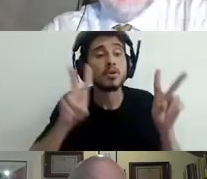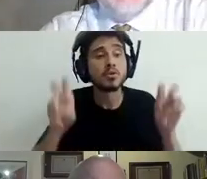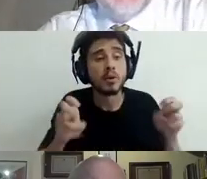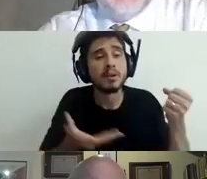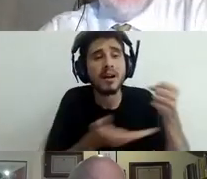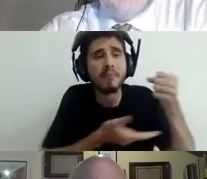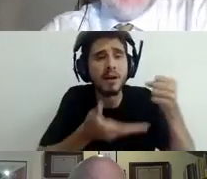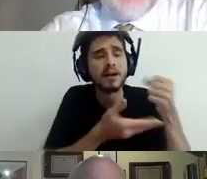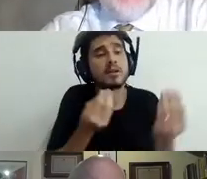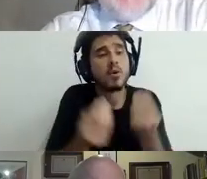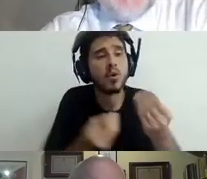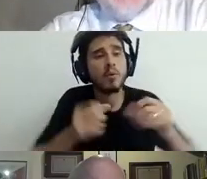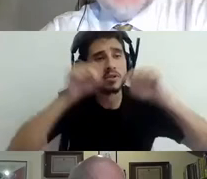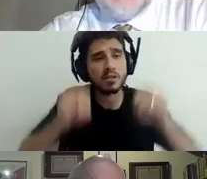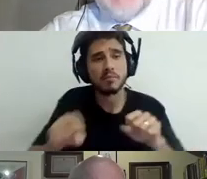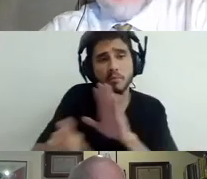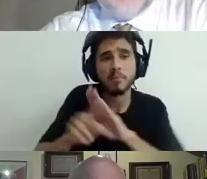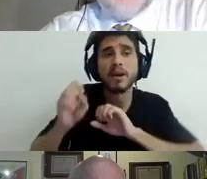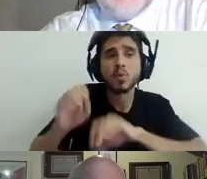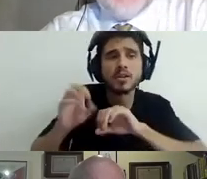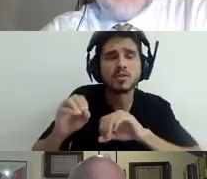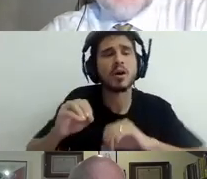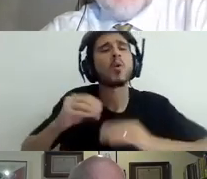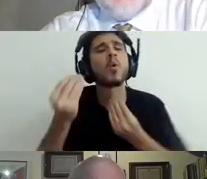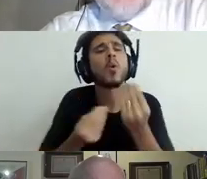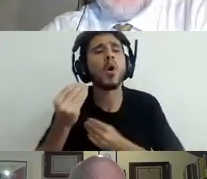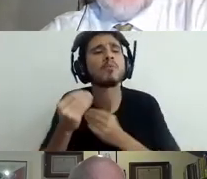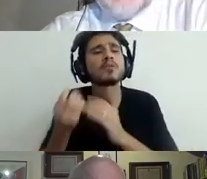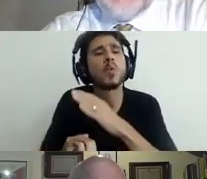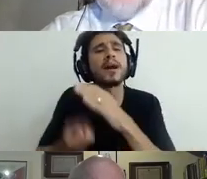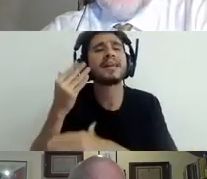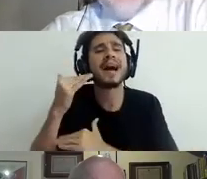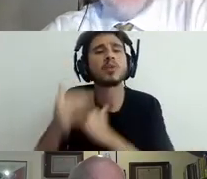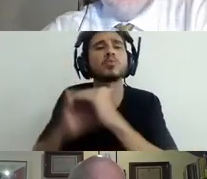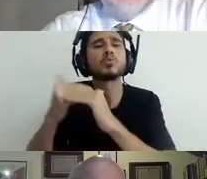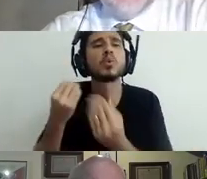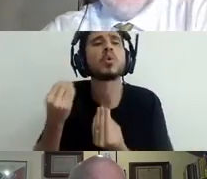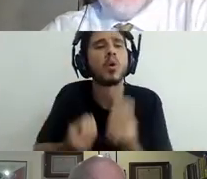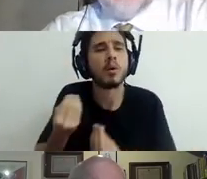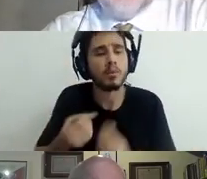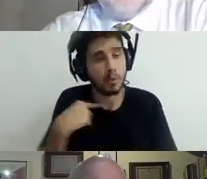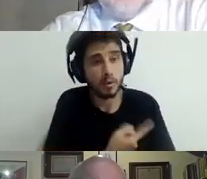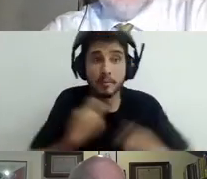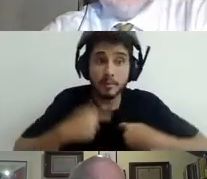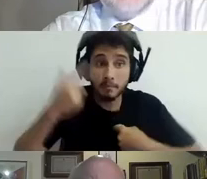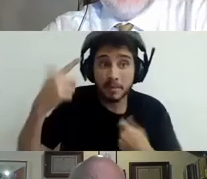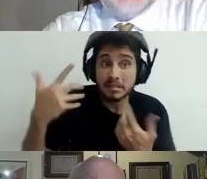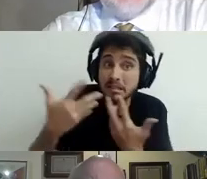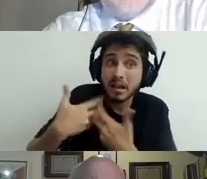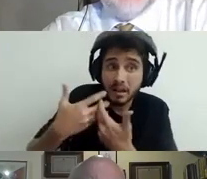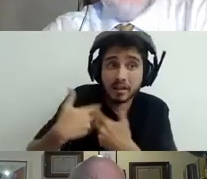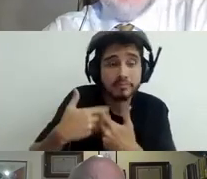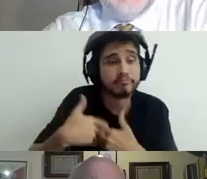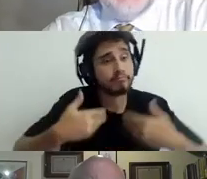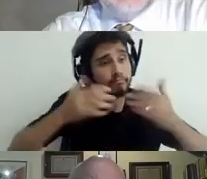built, are constructed. And of course, educational research and the science of learning can help to do that and